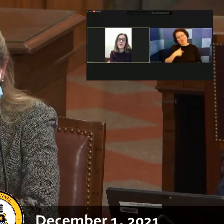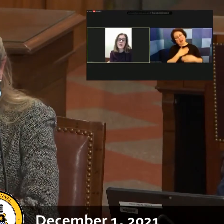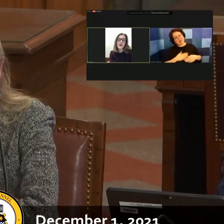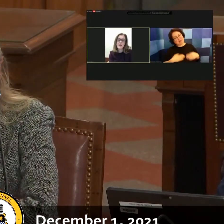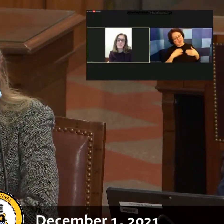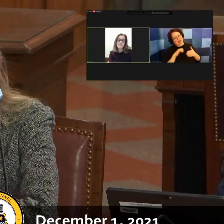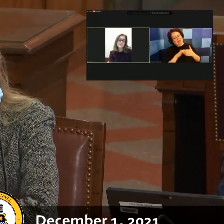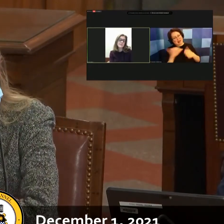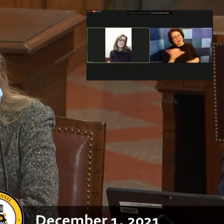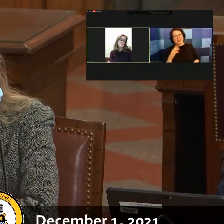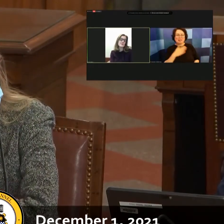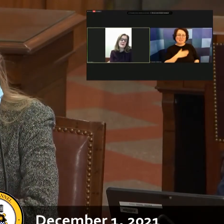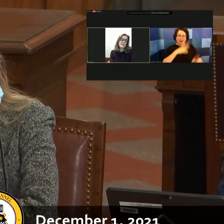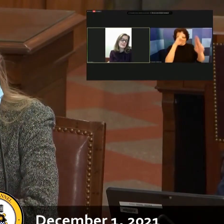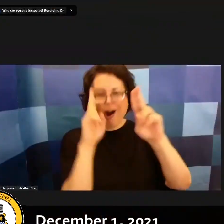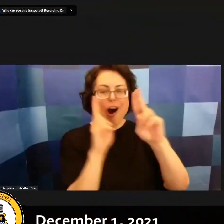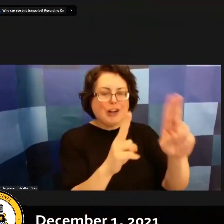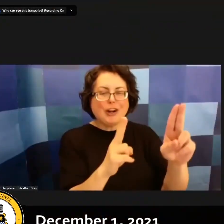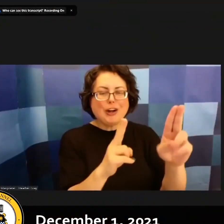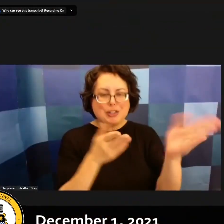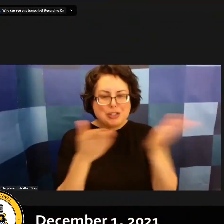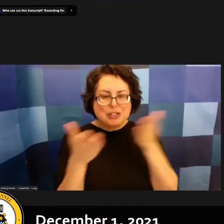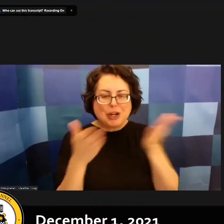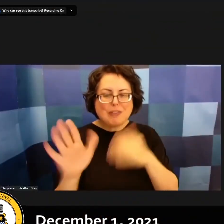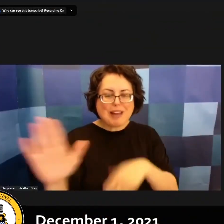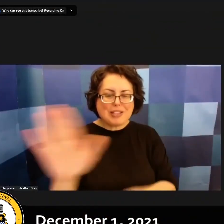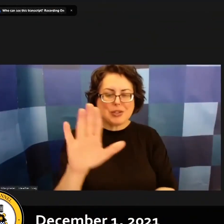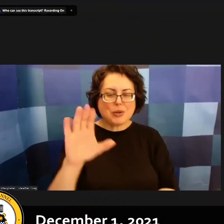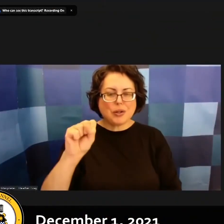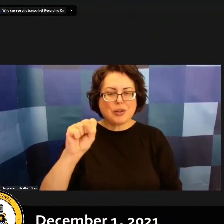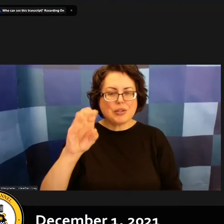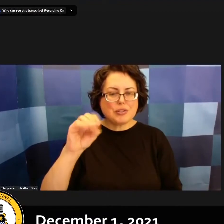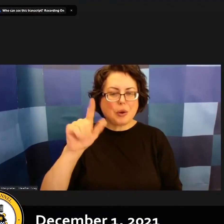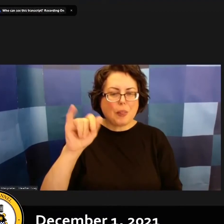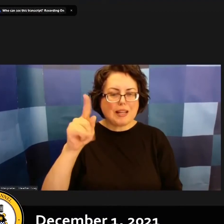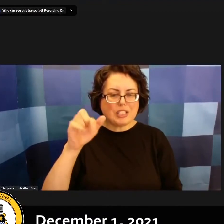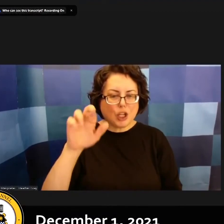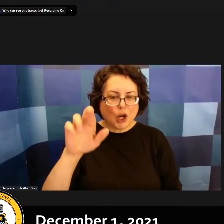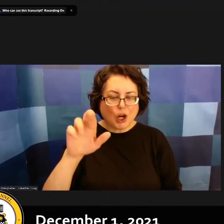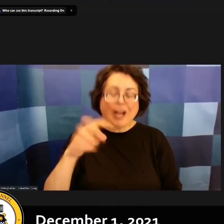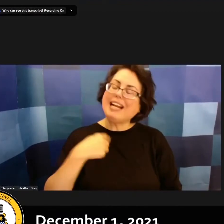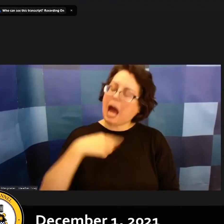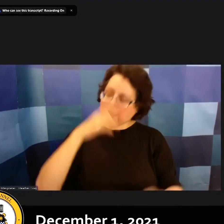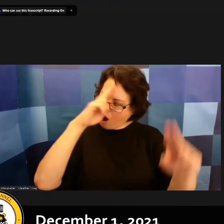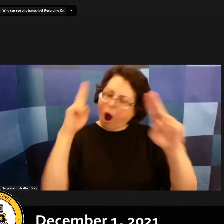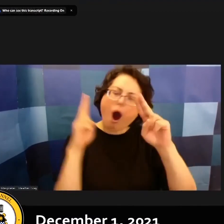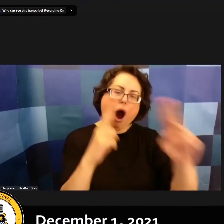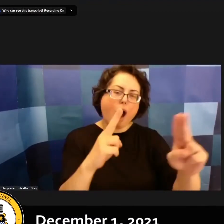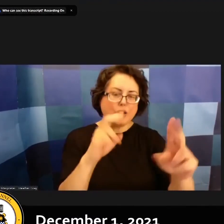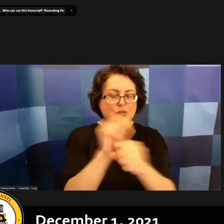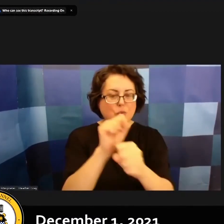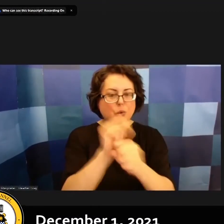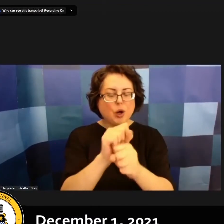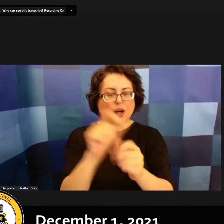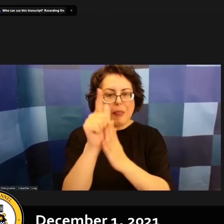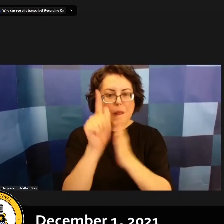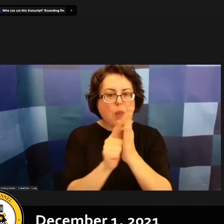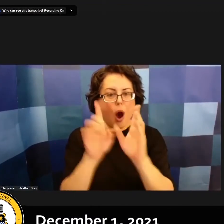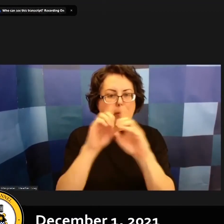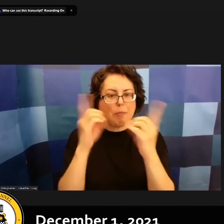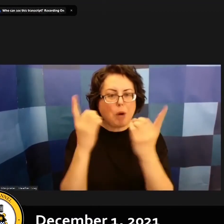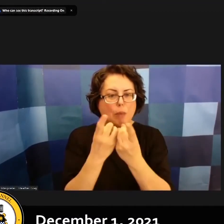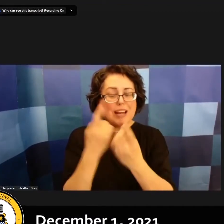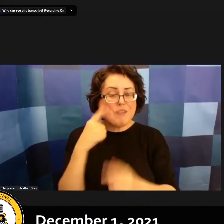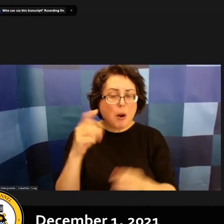my honor to serve as a solicitor and it's been my honor to work in the law department for um many